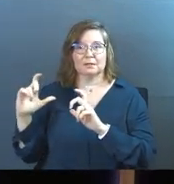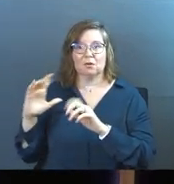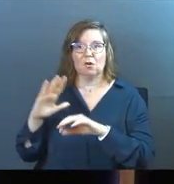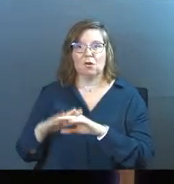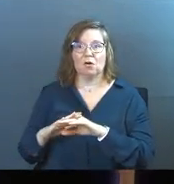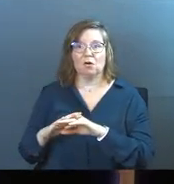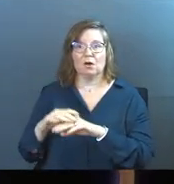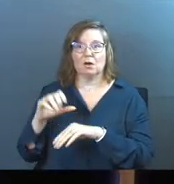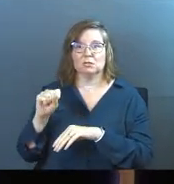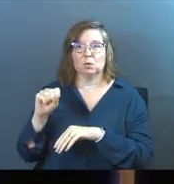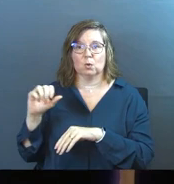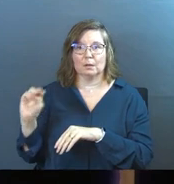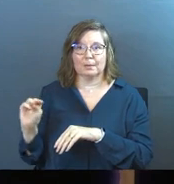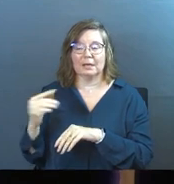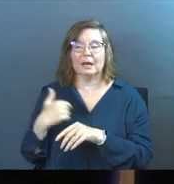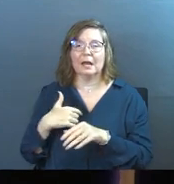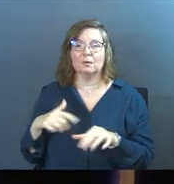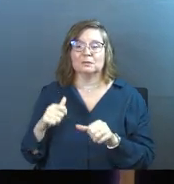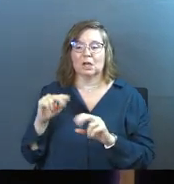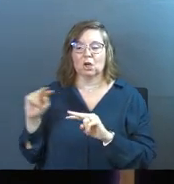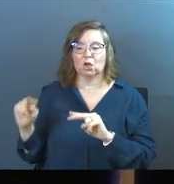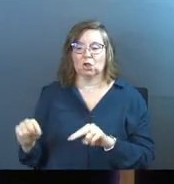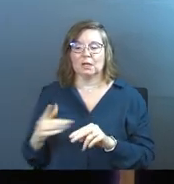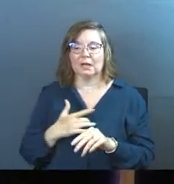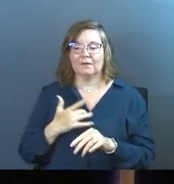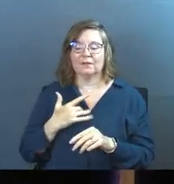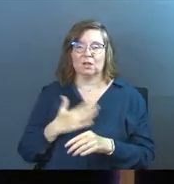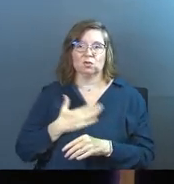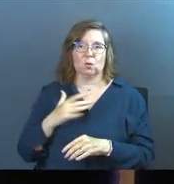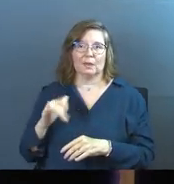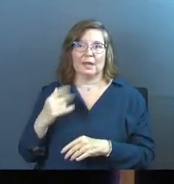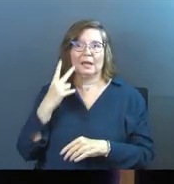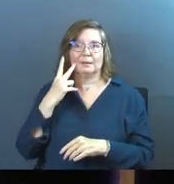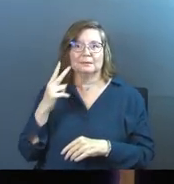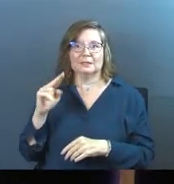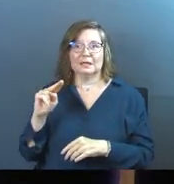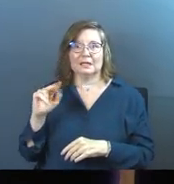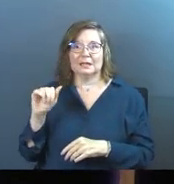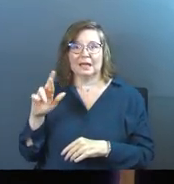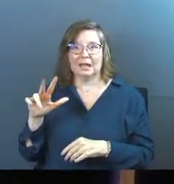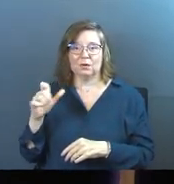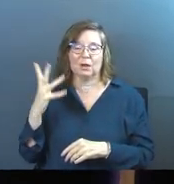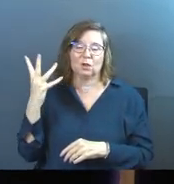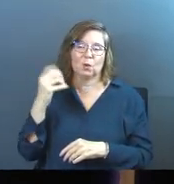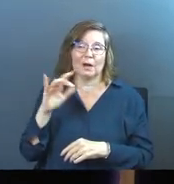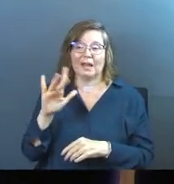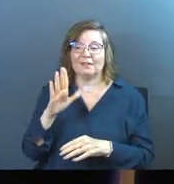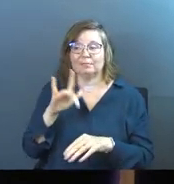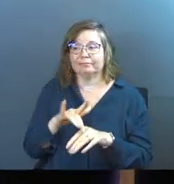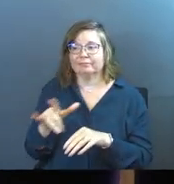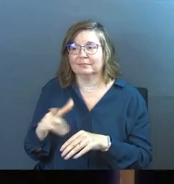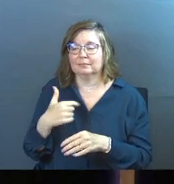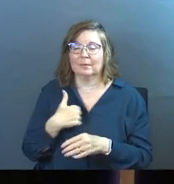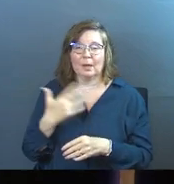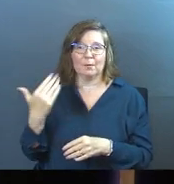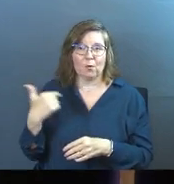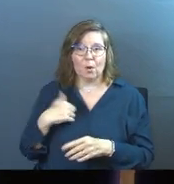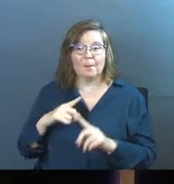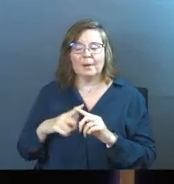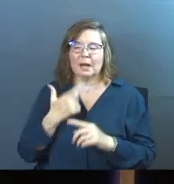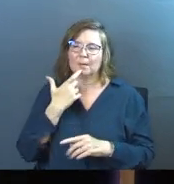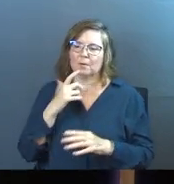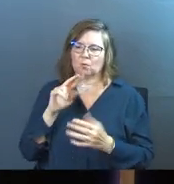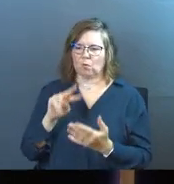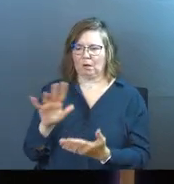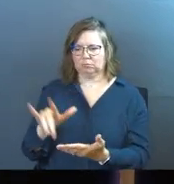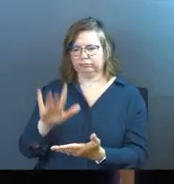on social media. And I was taking a look and just feeling the joy of that. And I'm seeing Niagara and it looks gorgeous. And I've never been to Niagara Falls before, but